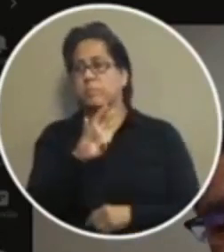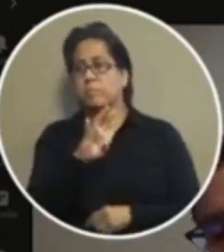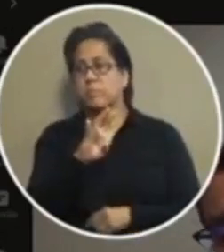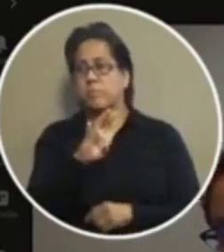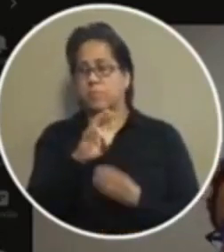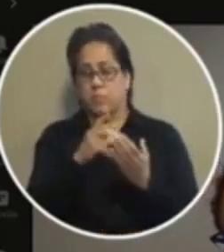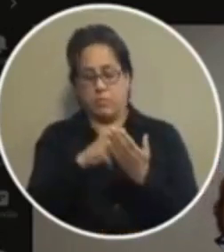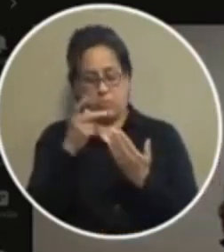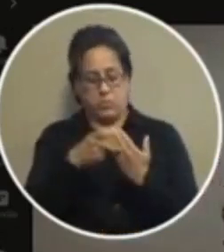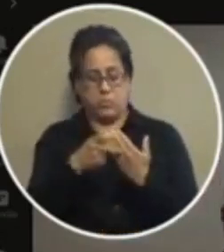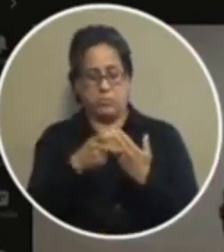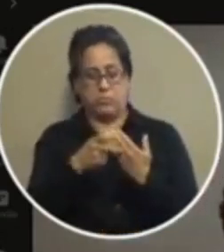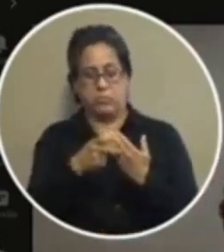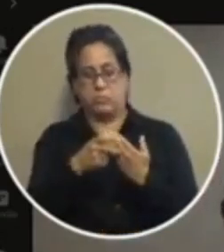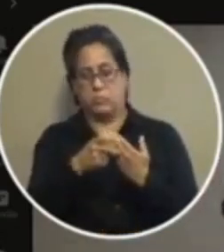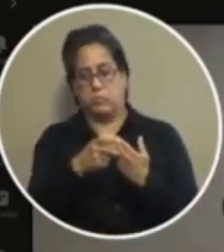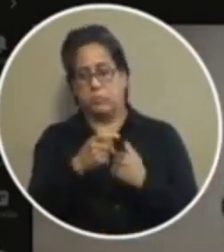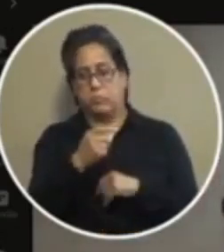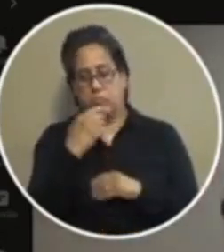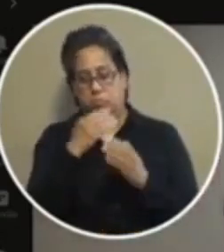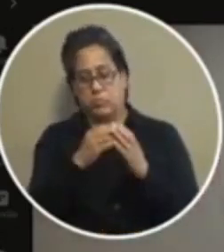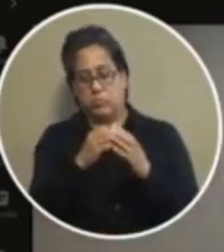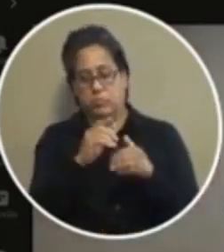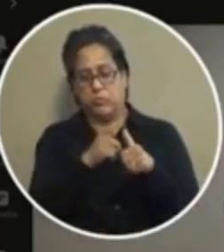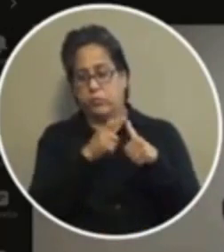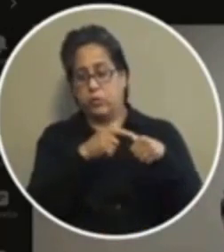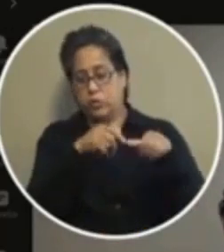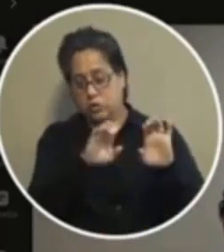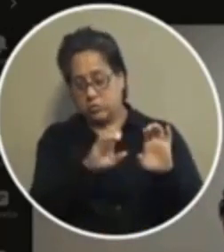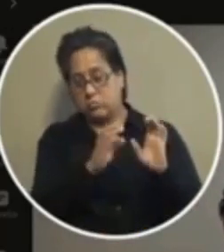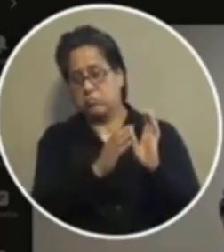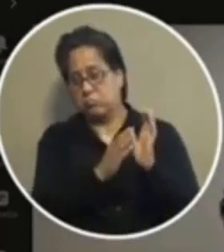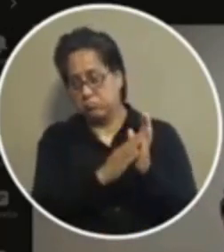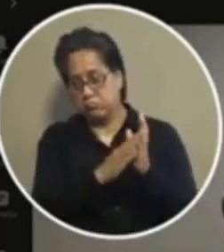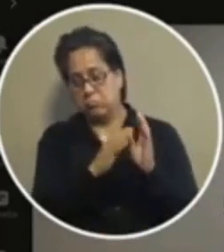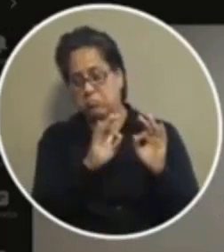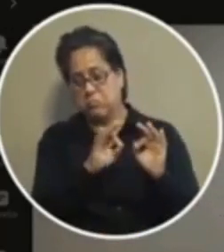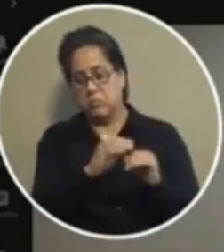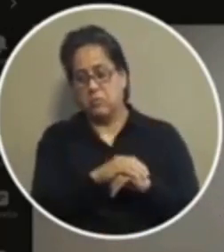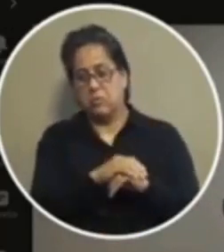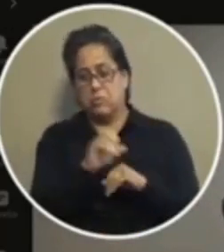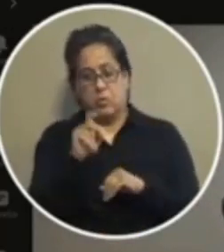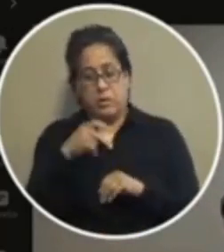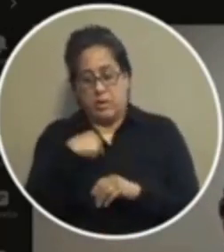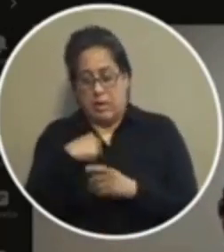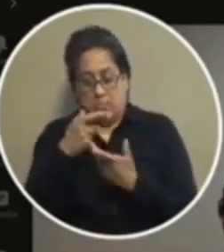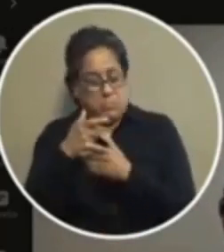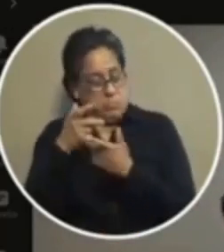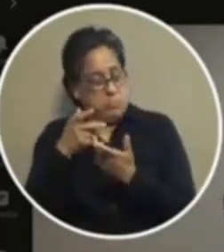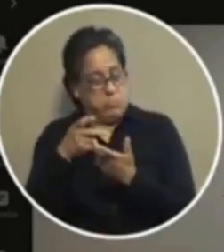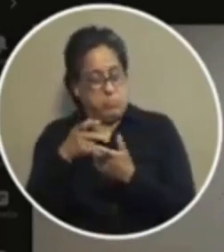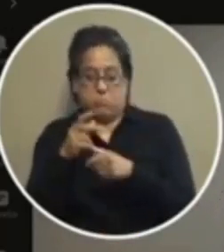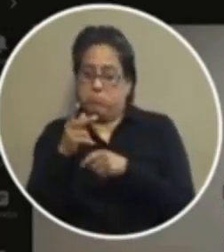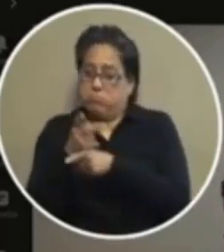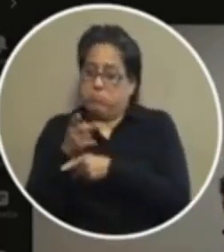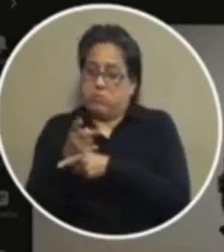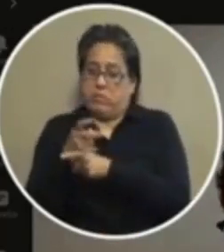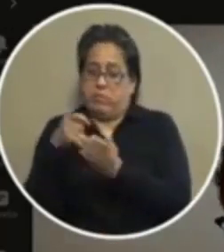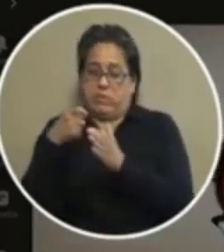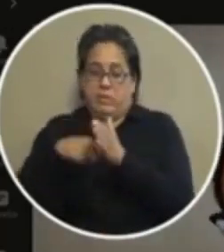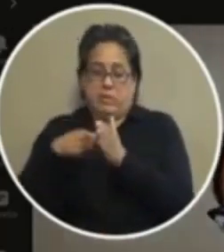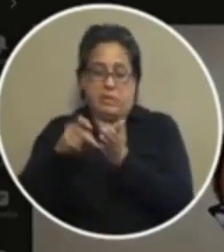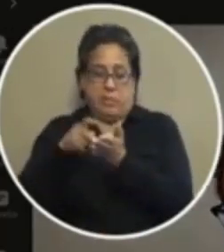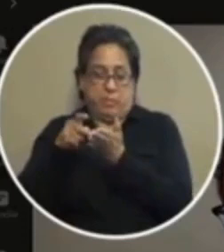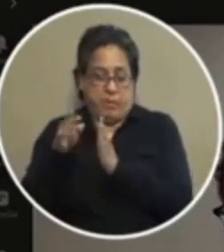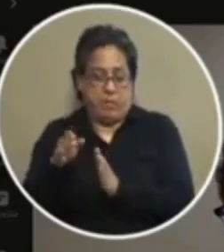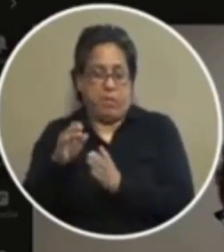program obviously is being praised the first chance program and so i'm just looking out for the taxpayer and you you you understand what i'm